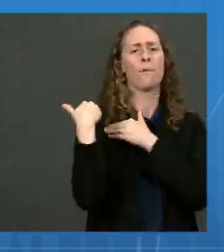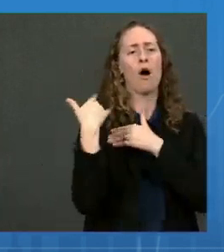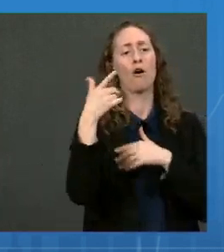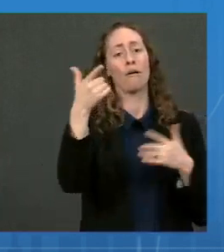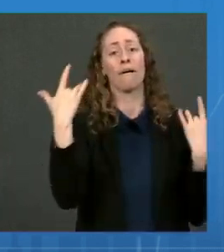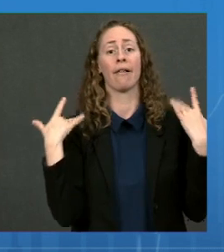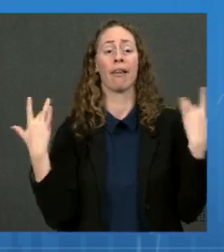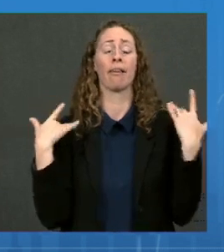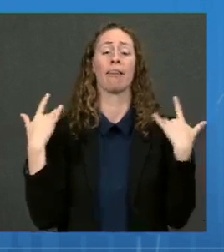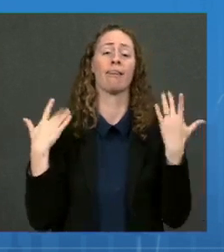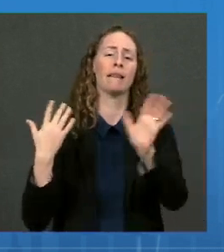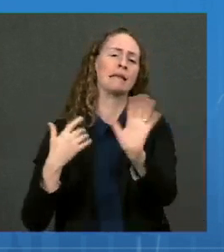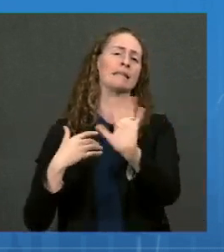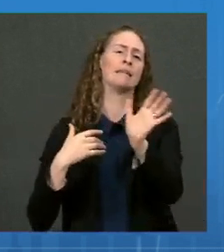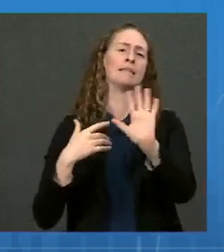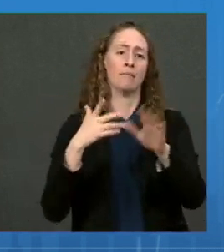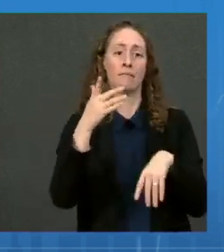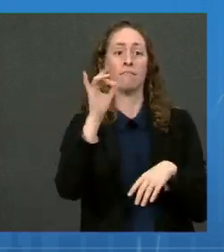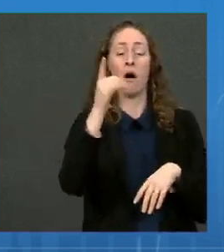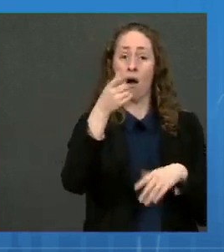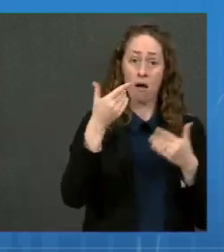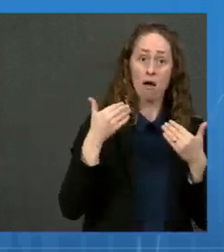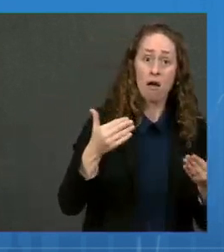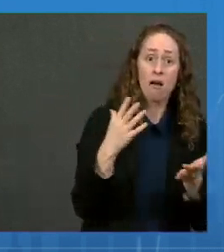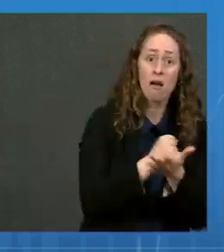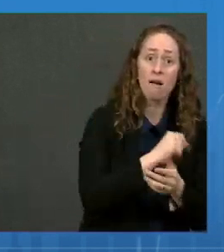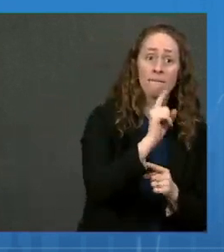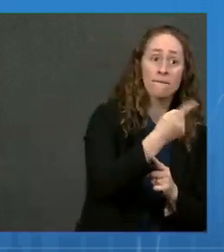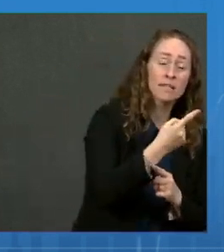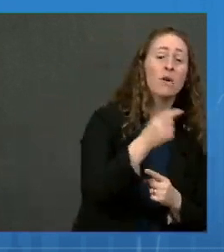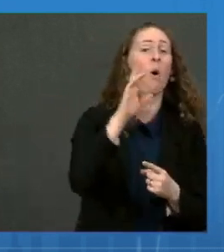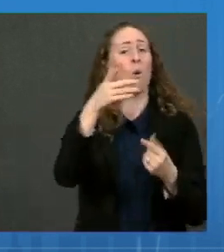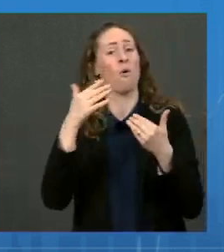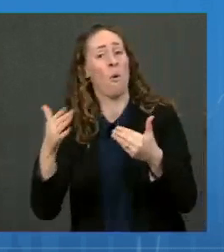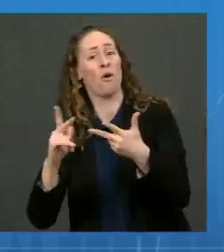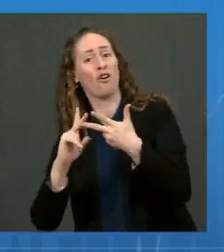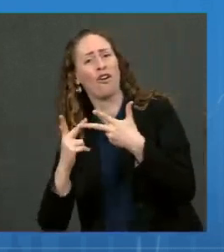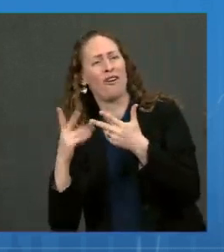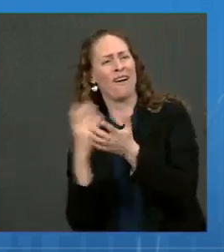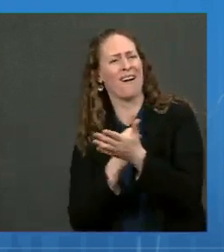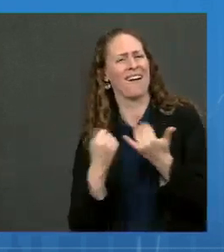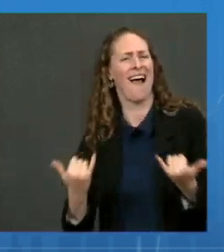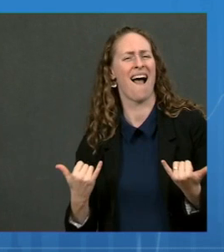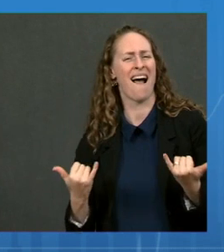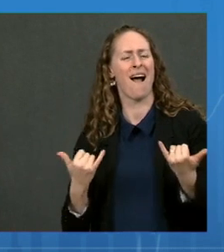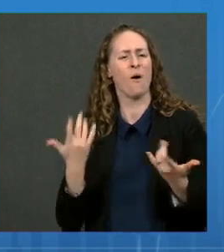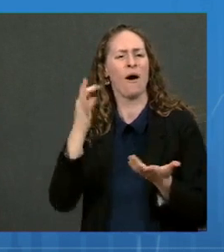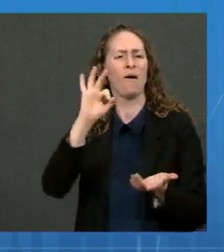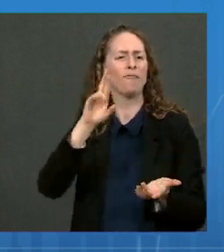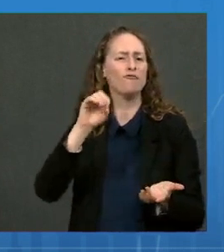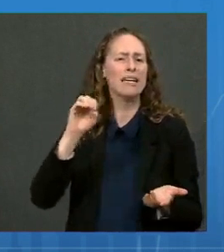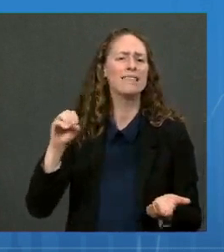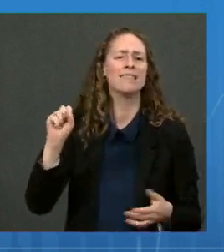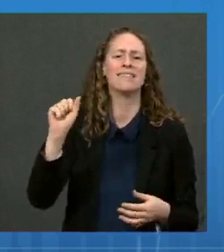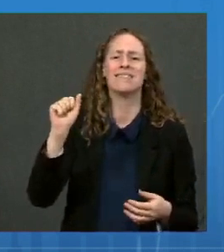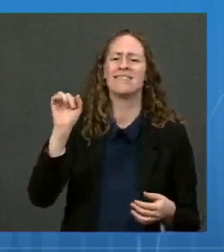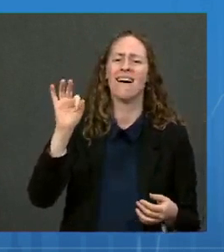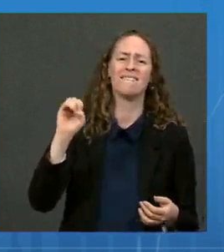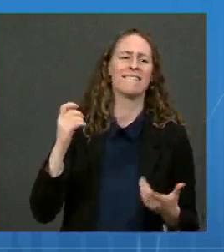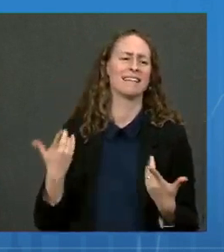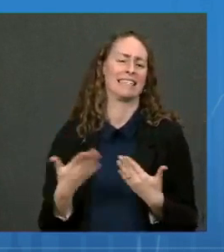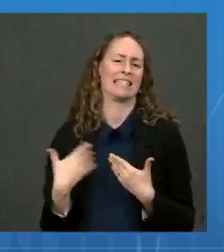or eligible for a booster, please go get a shot. It's free, it's safe, it's convenient,